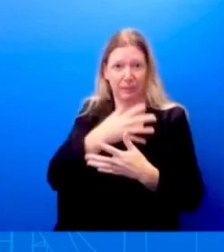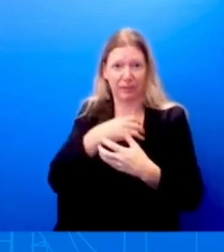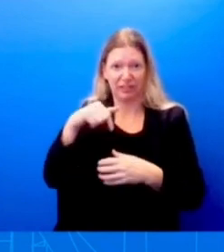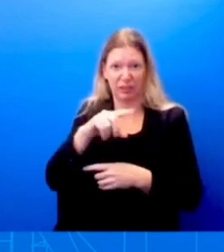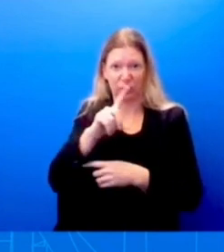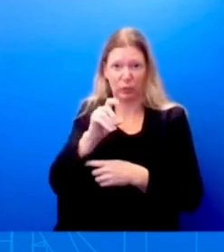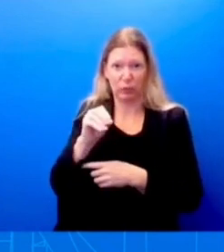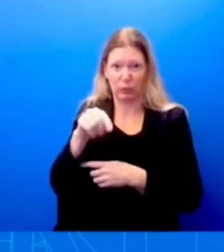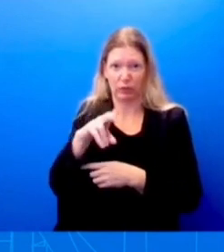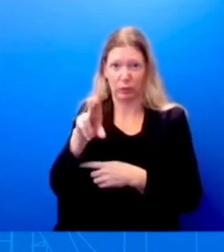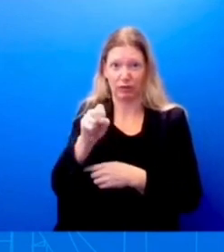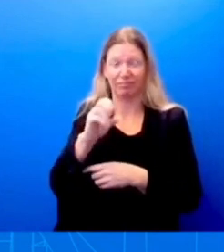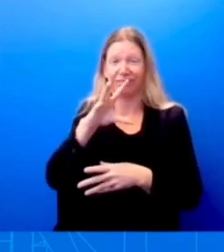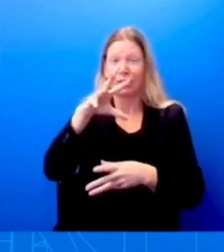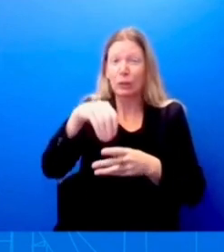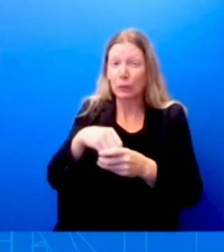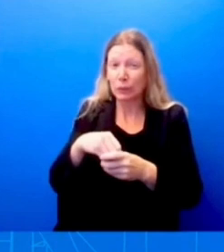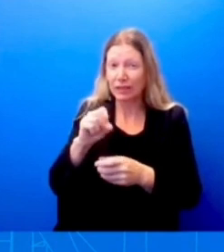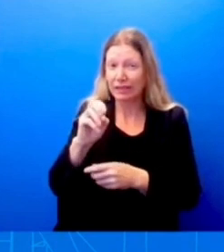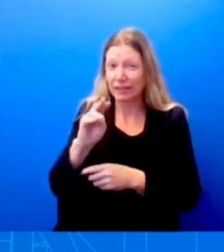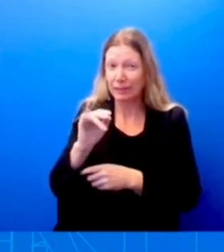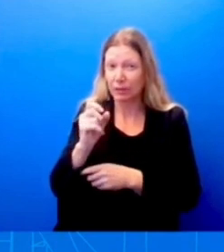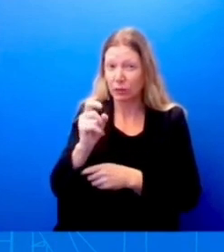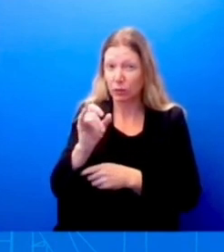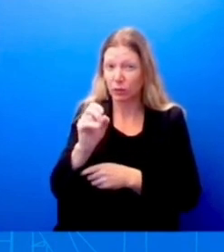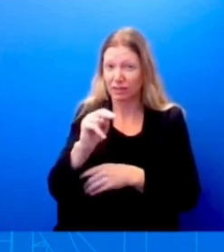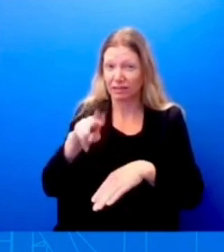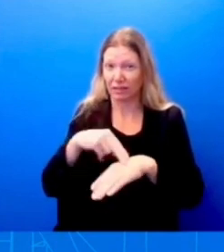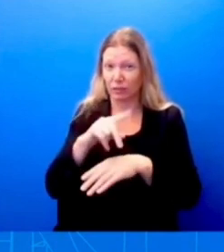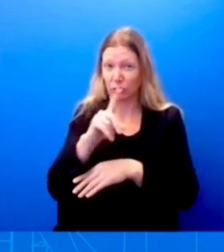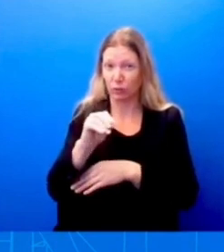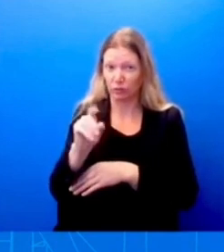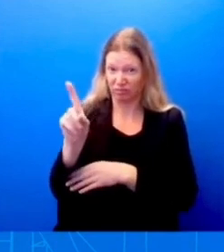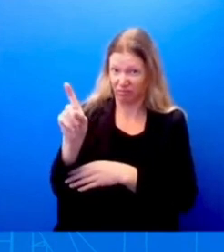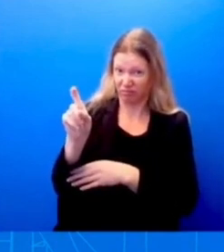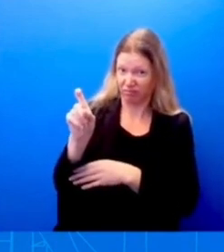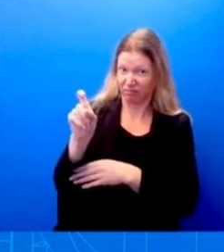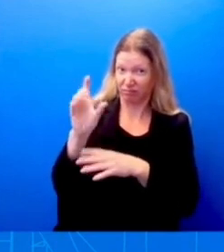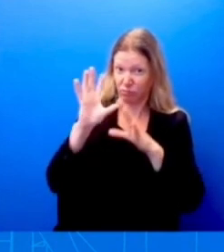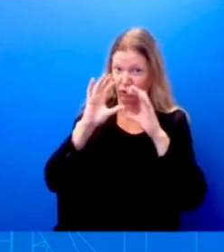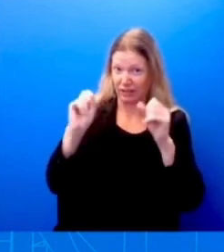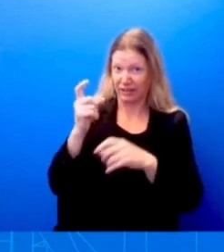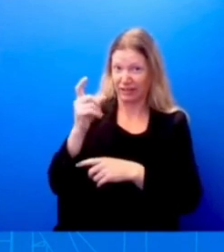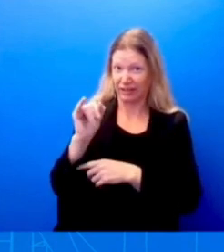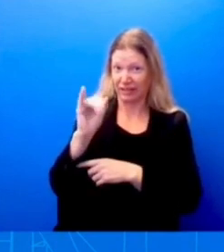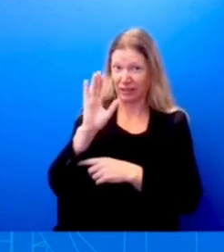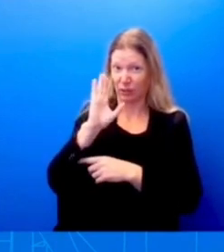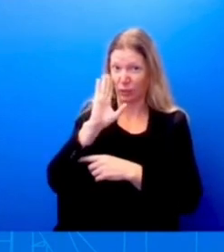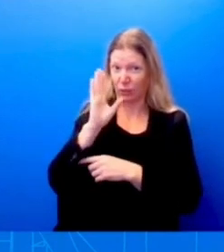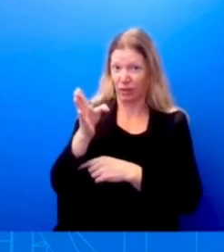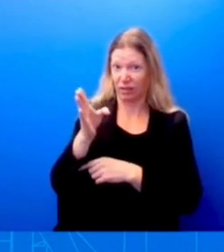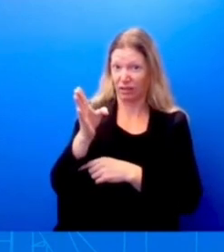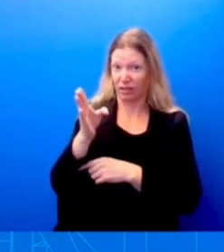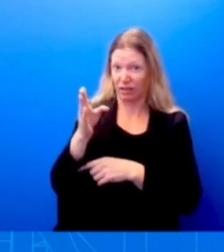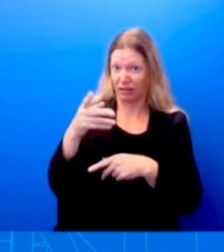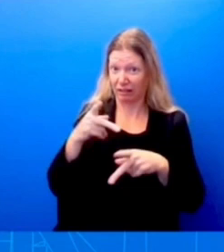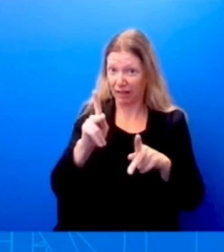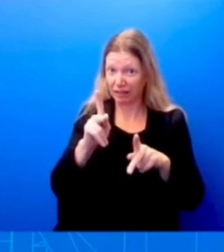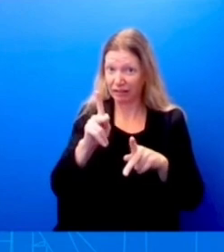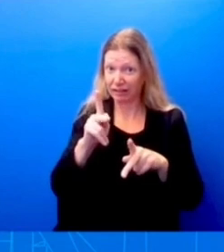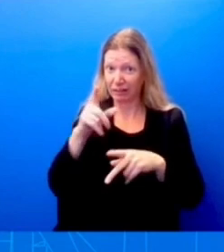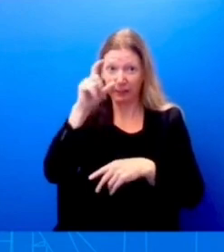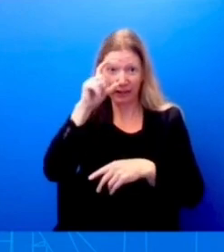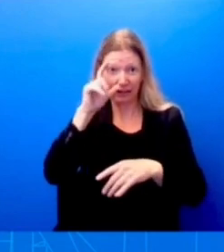chance the President is going to ask President Xi to let the pandas stay? Um, I think the panda is supposed to